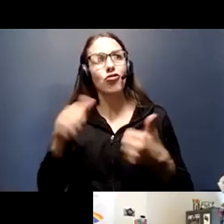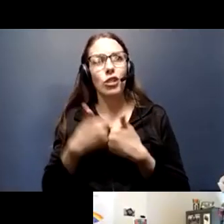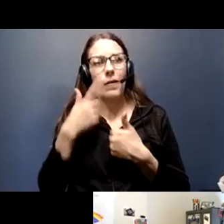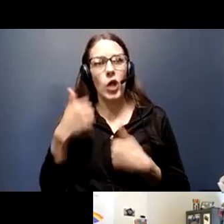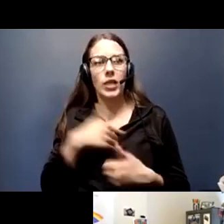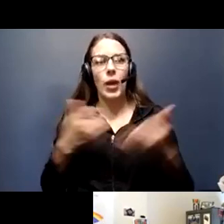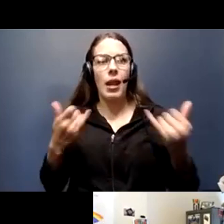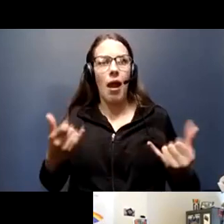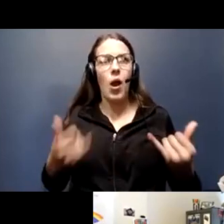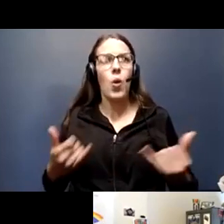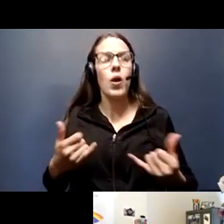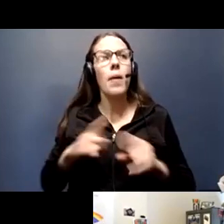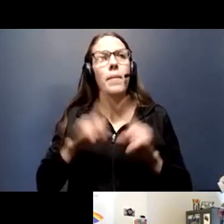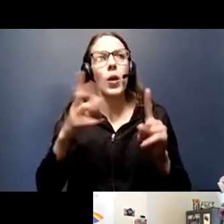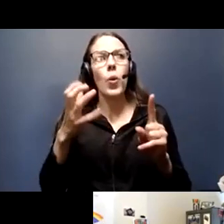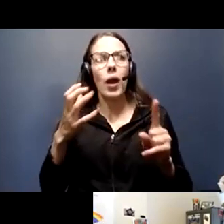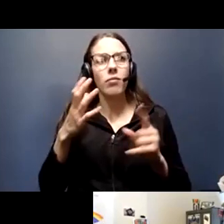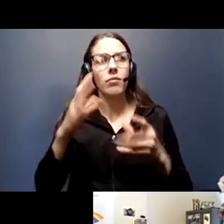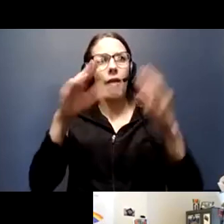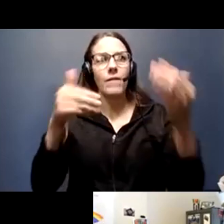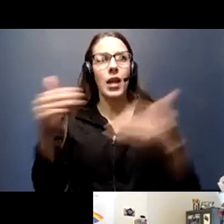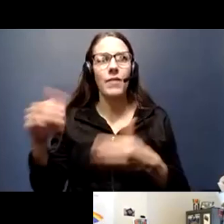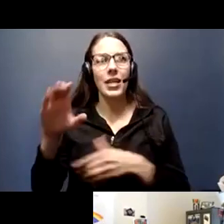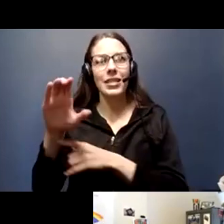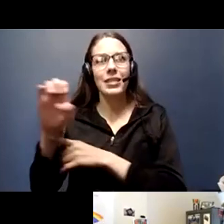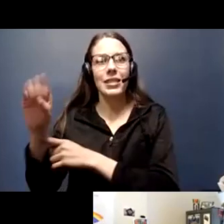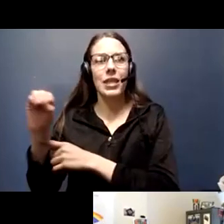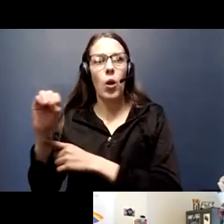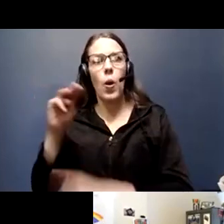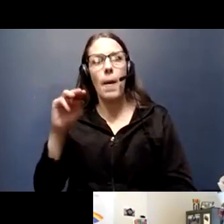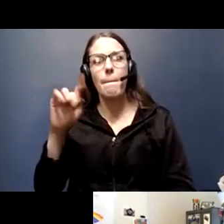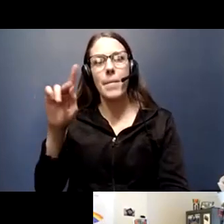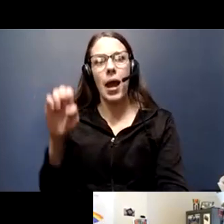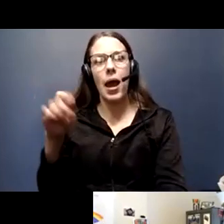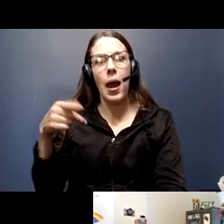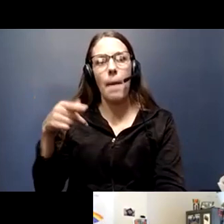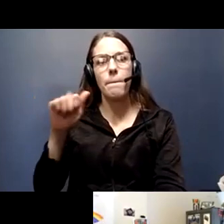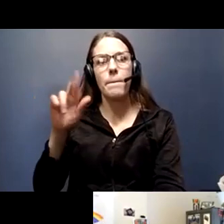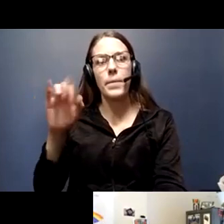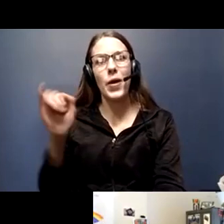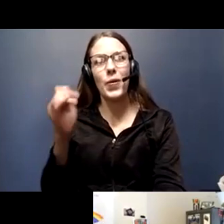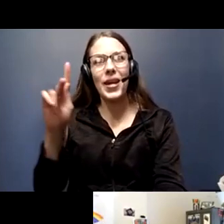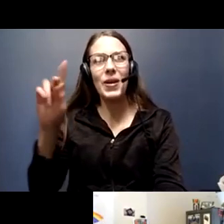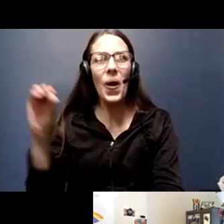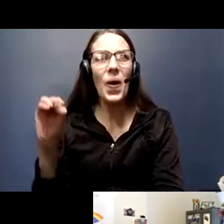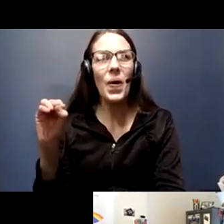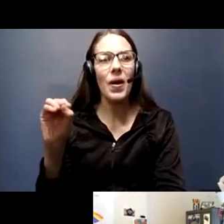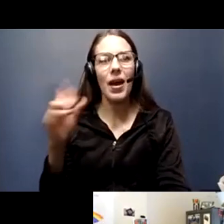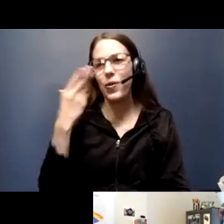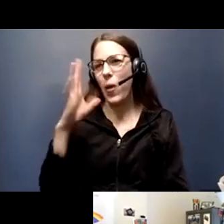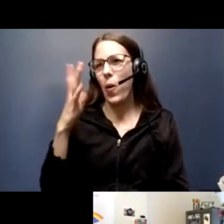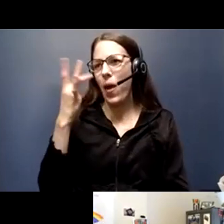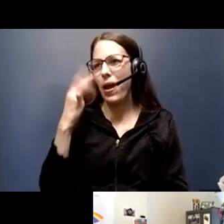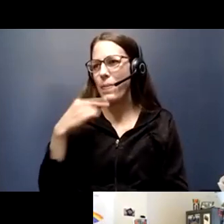now. But I really want to invite our CEO, Mike Perica. see you, Perico, that is. Don't know why I